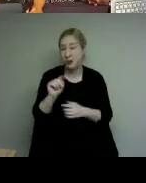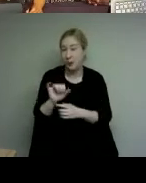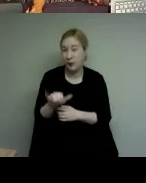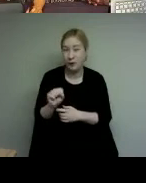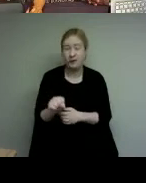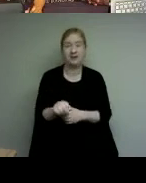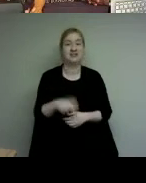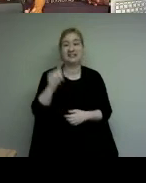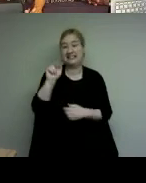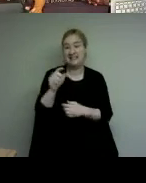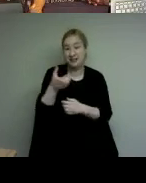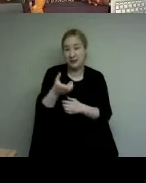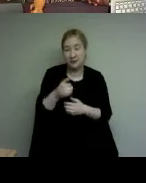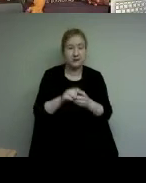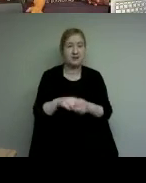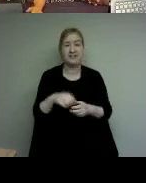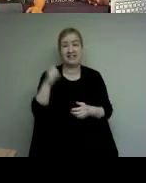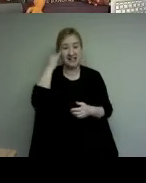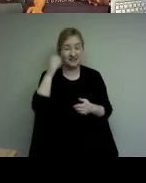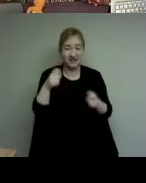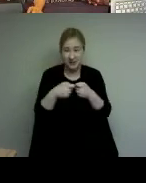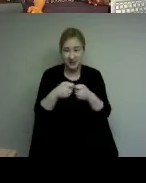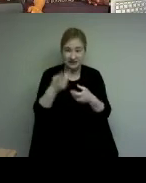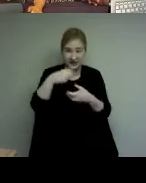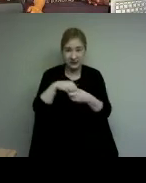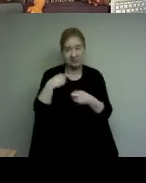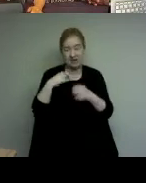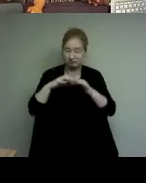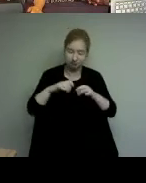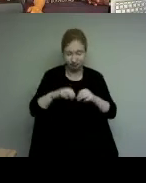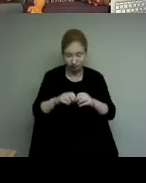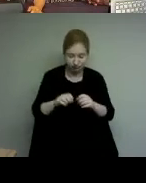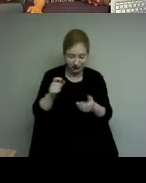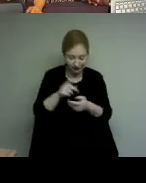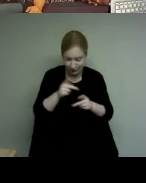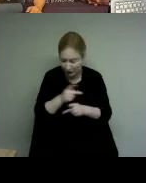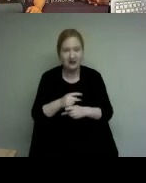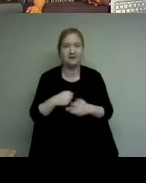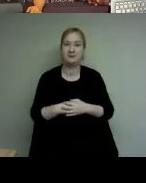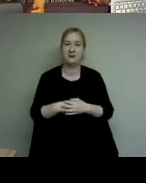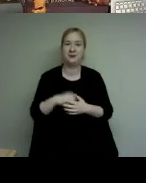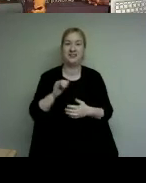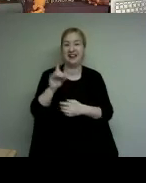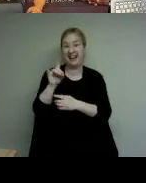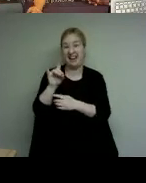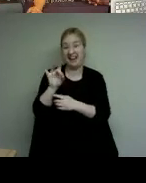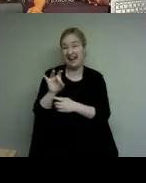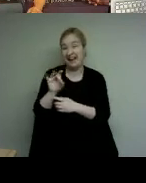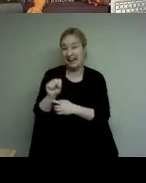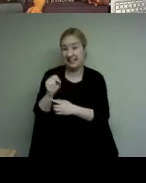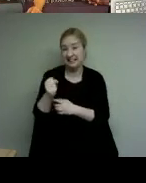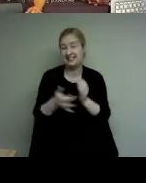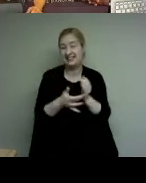anything that required batteries this was the best technology that the 80s had back in the day the past the best part